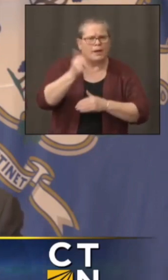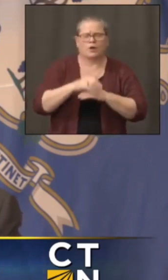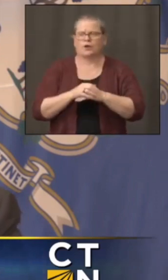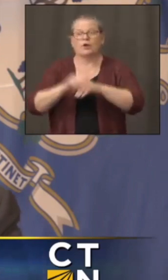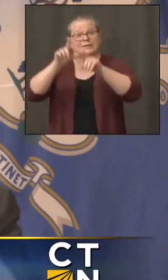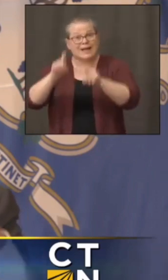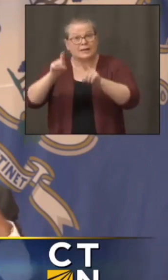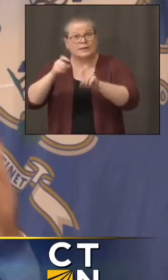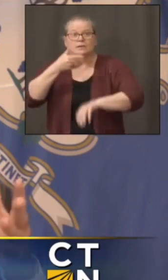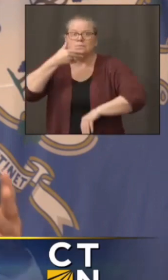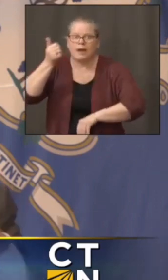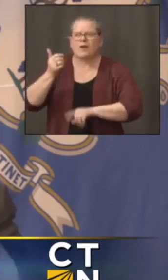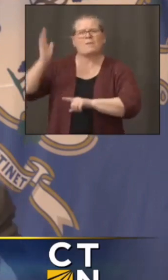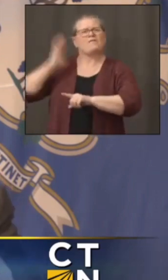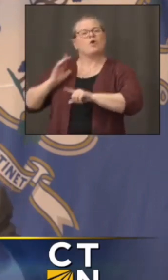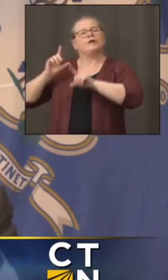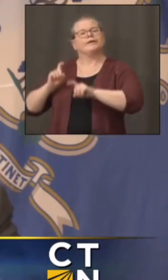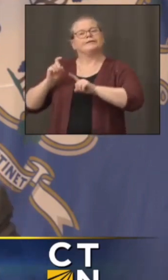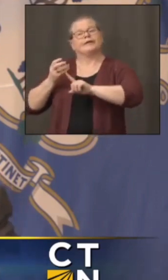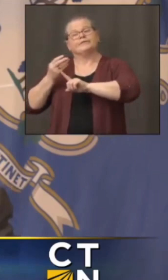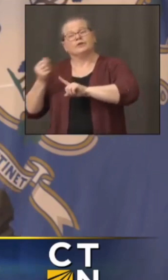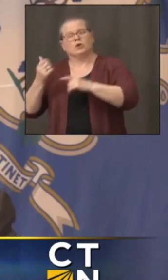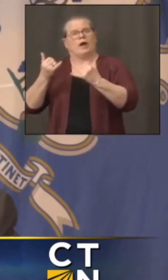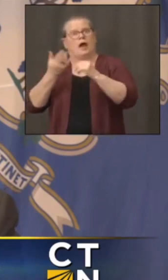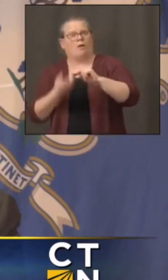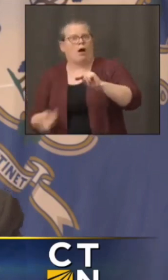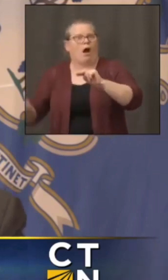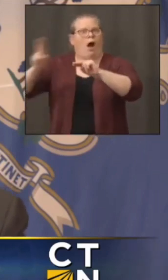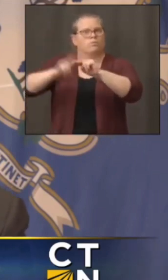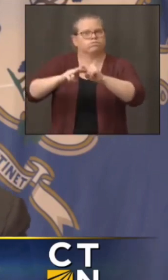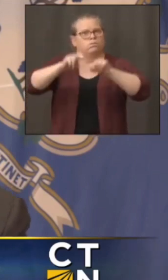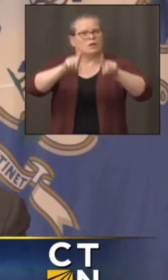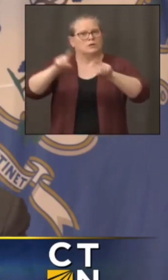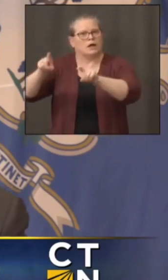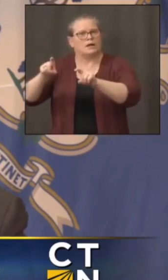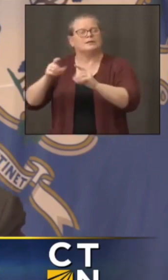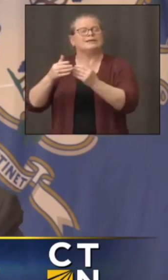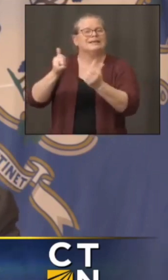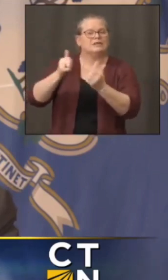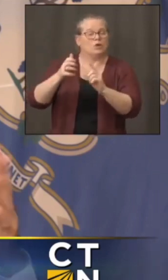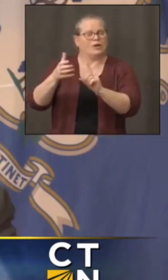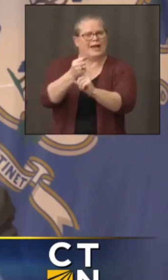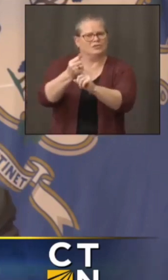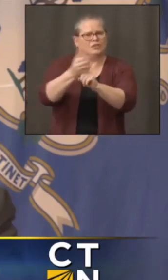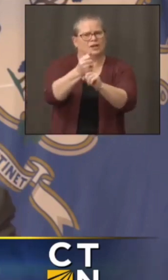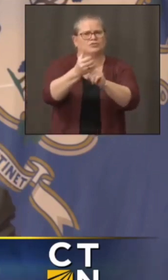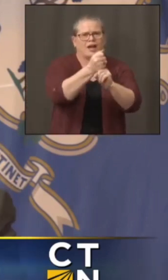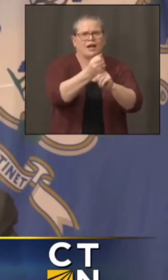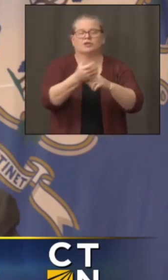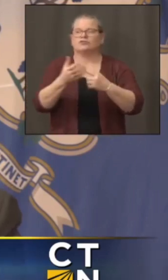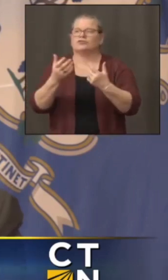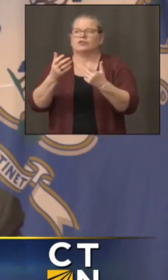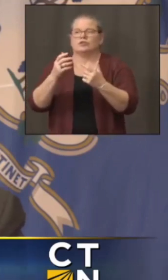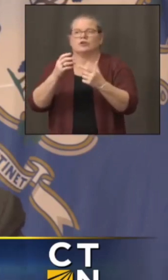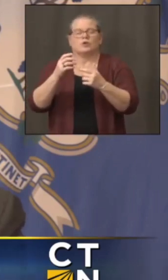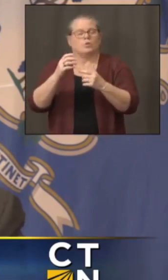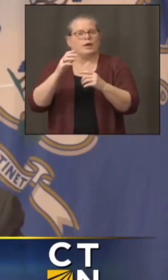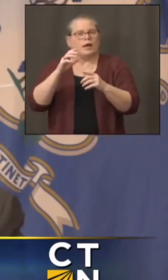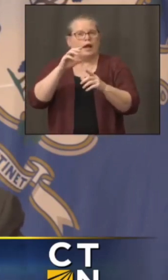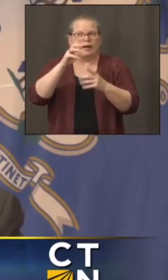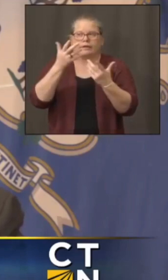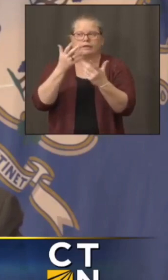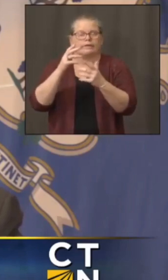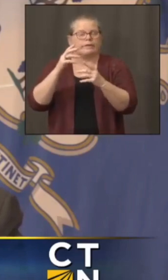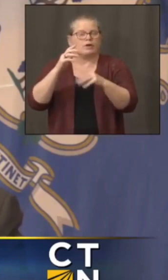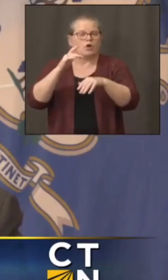testing or before it gives us a much better capability to uh get this virus earlier contain it better uh is